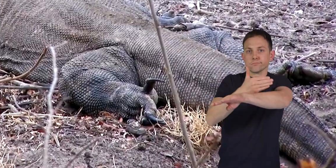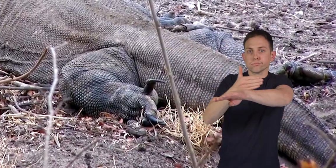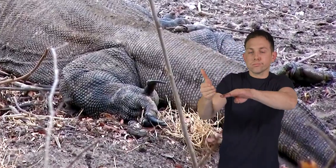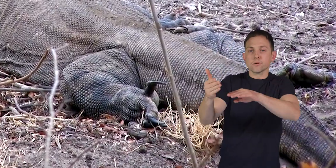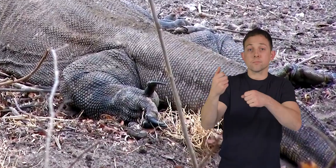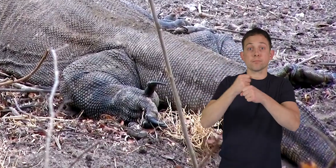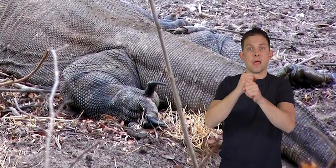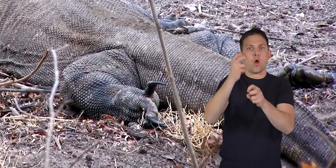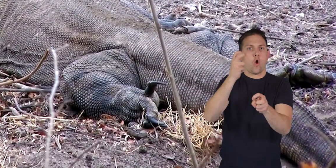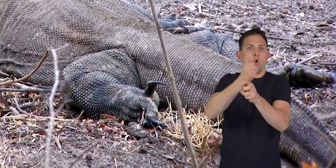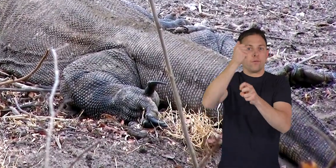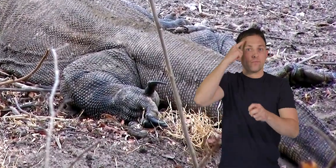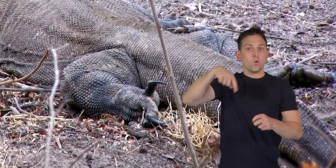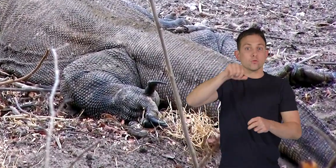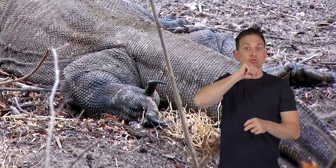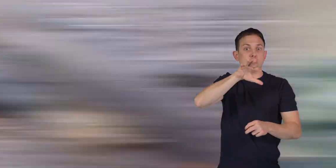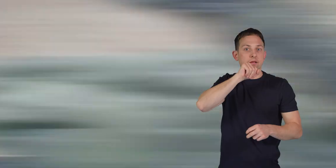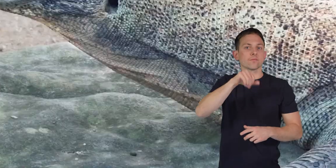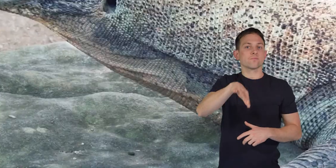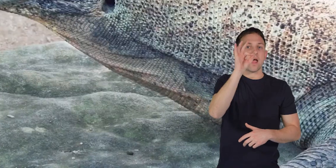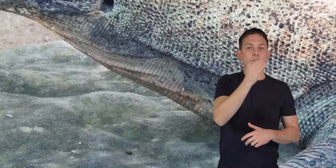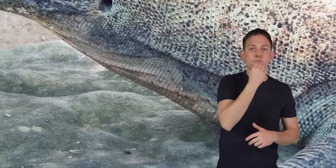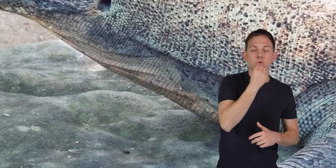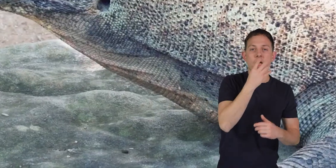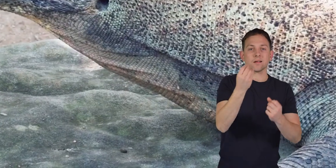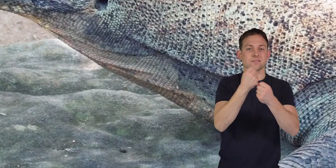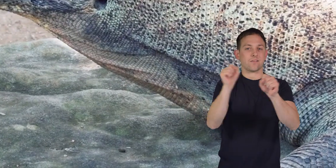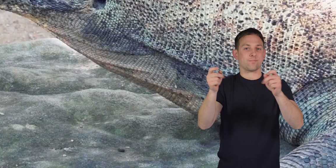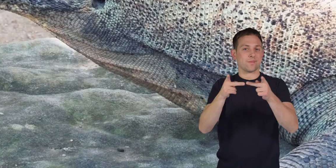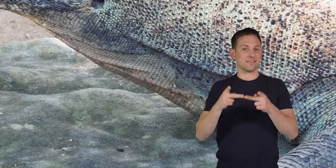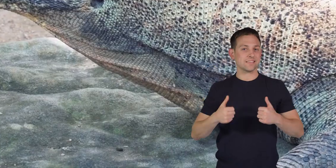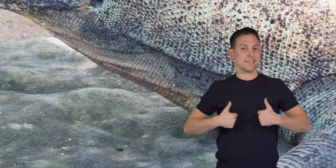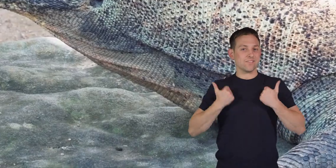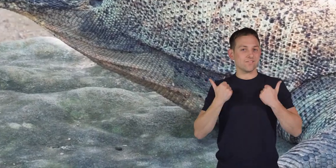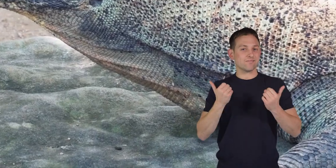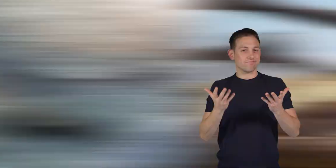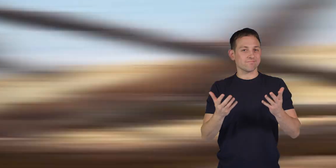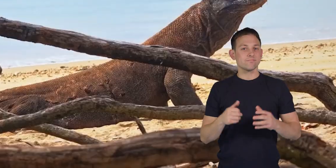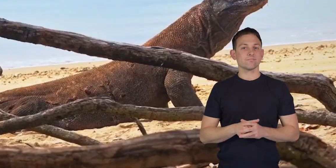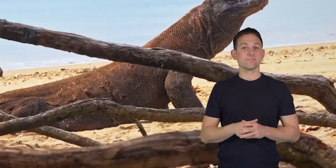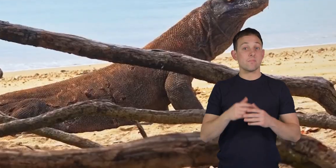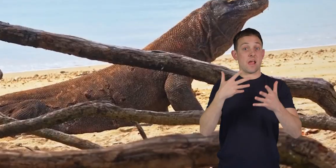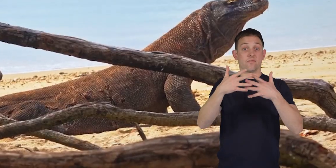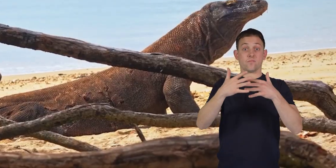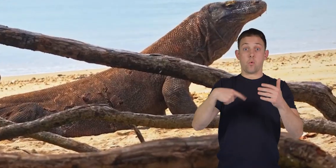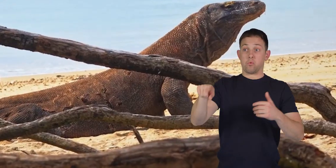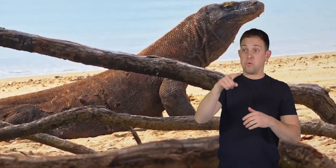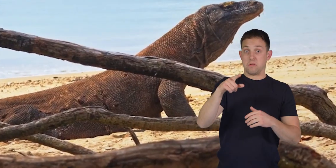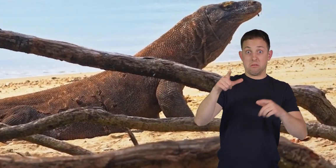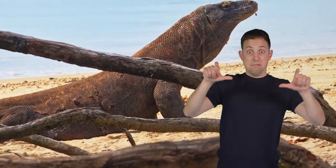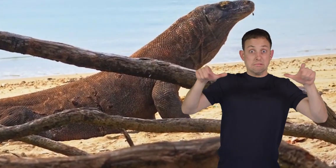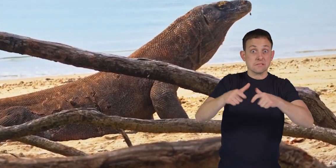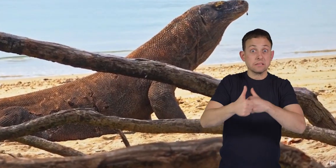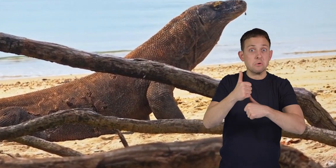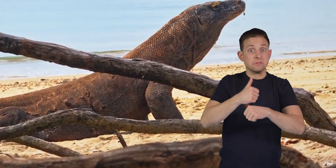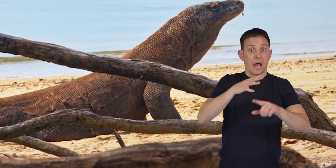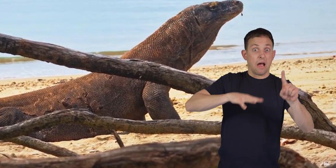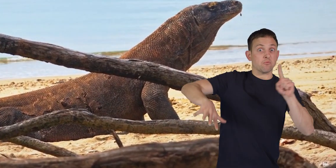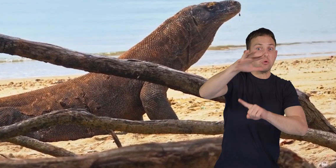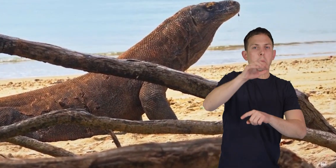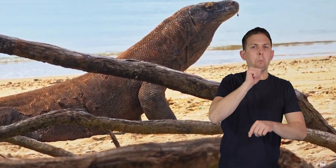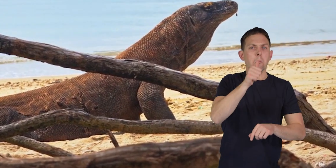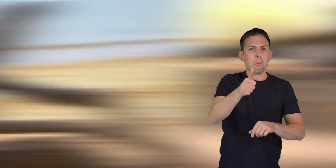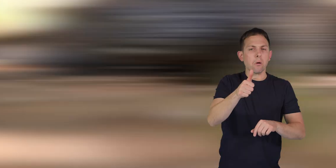This makes it harder for them to find food and safe places to live. So even though they are not endangered